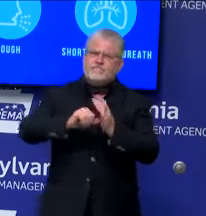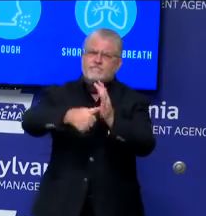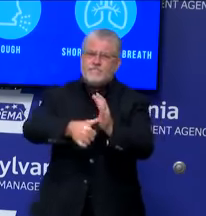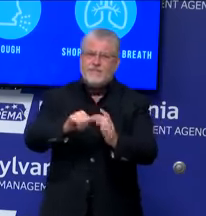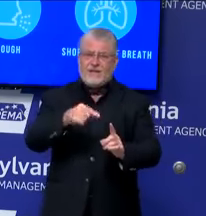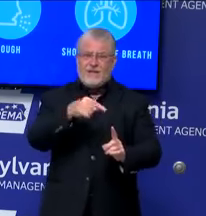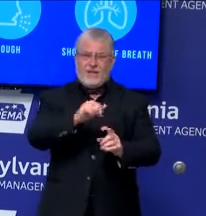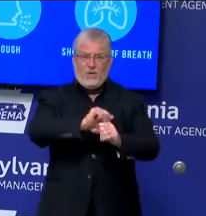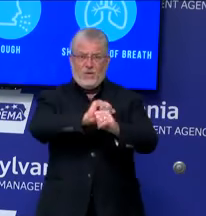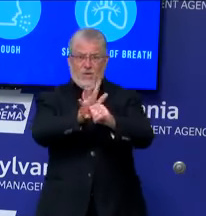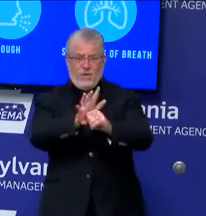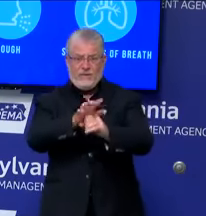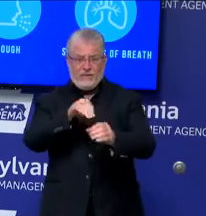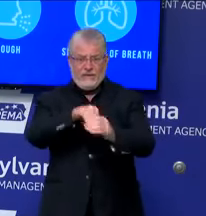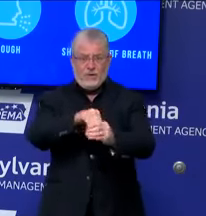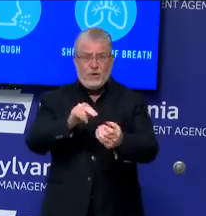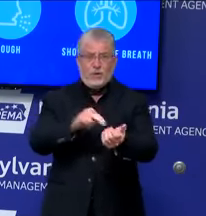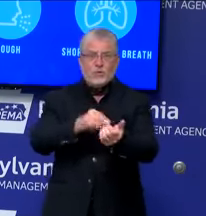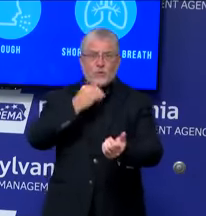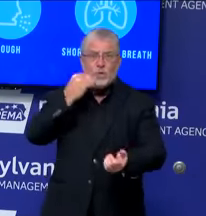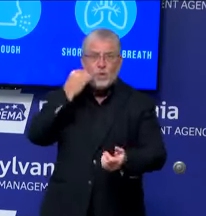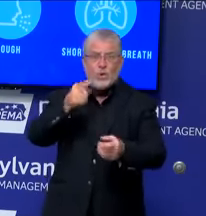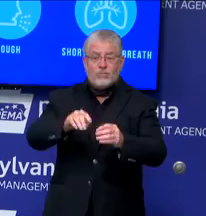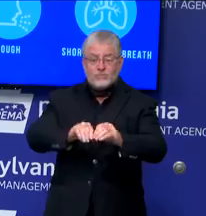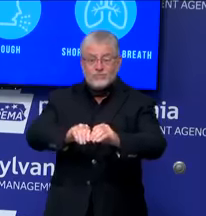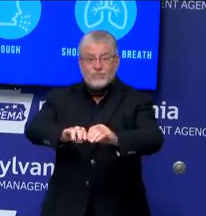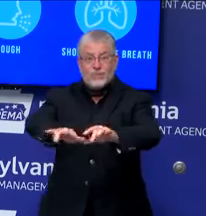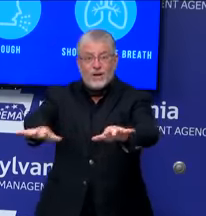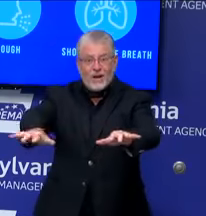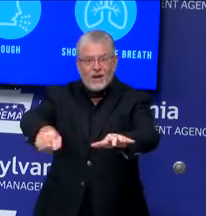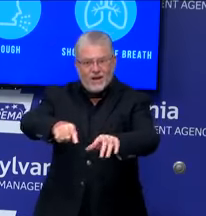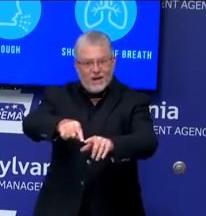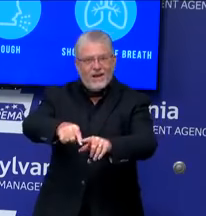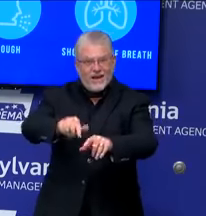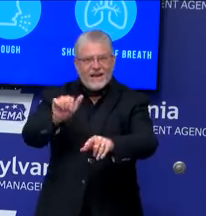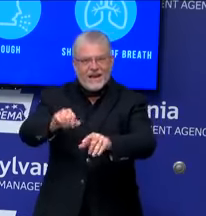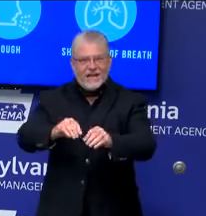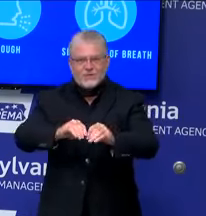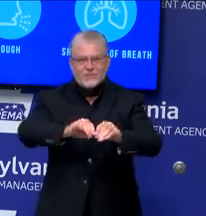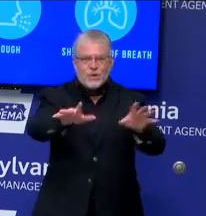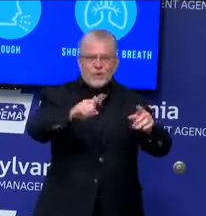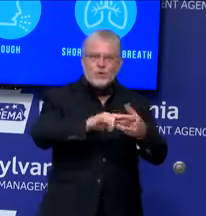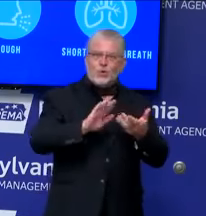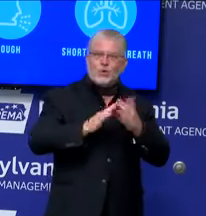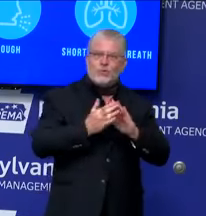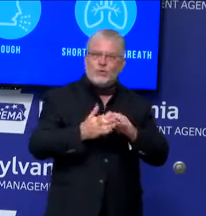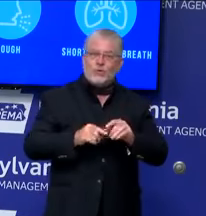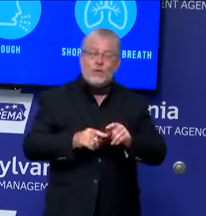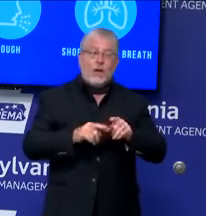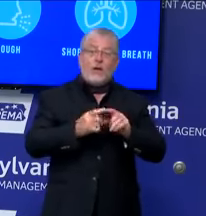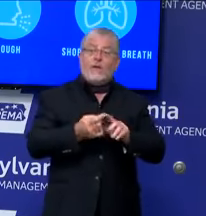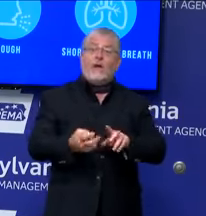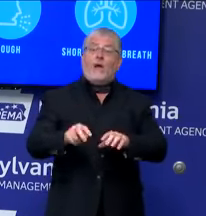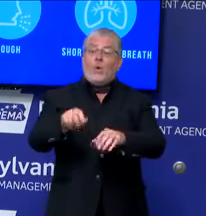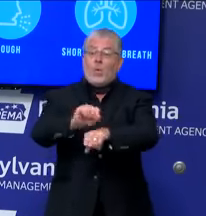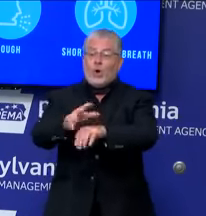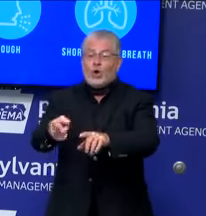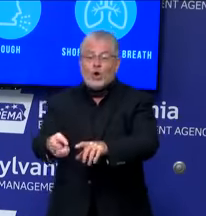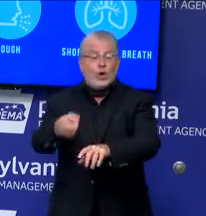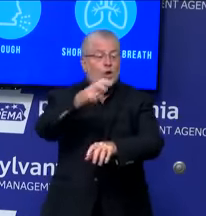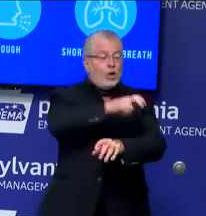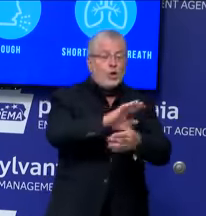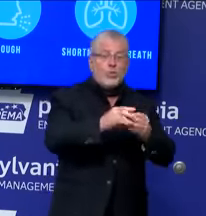communities in which they are located. The more the virus is spreading in the community, the more likely it is that